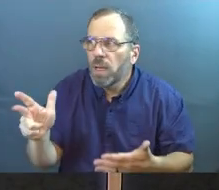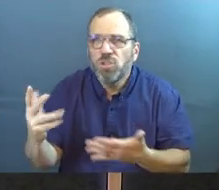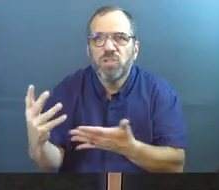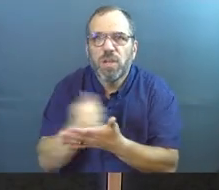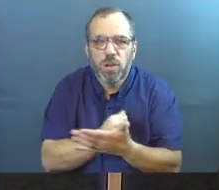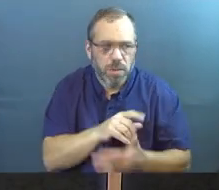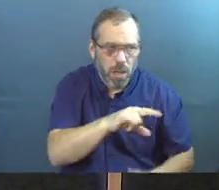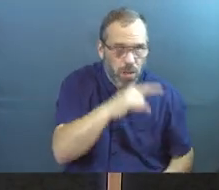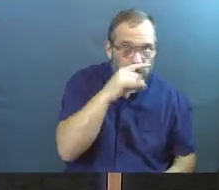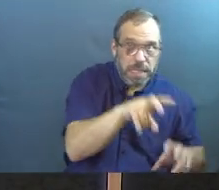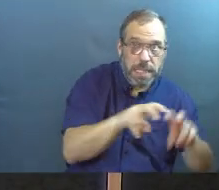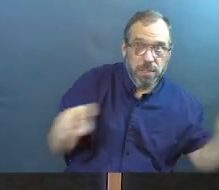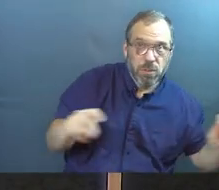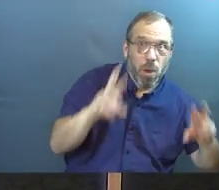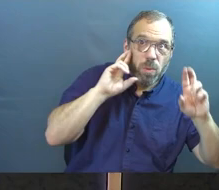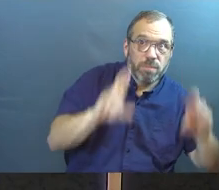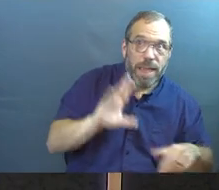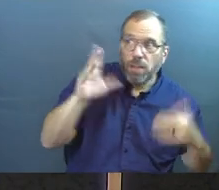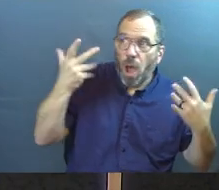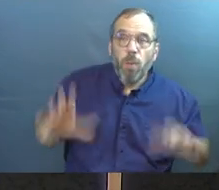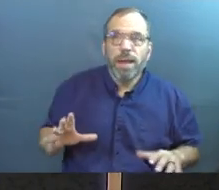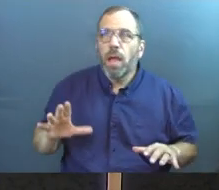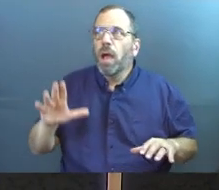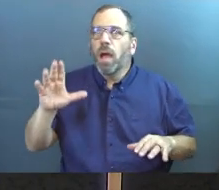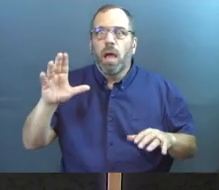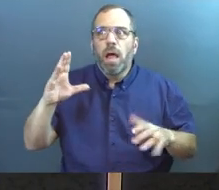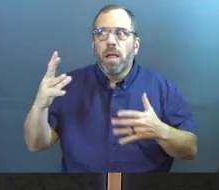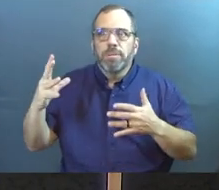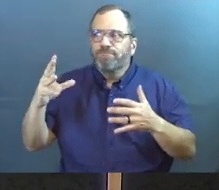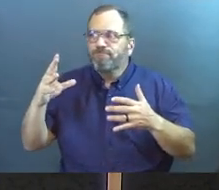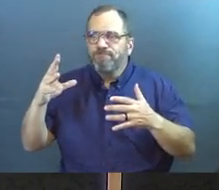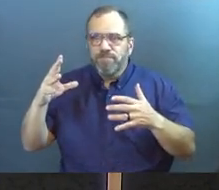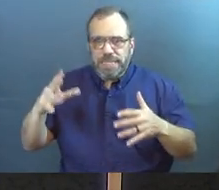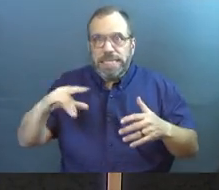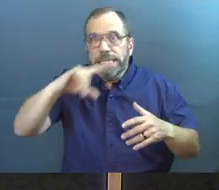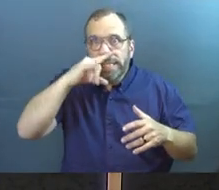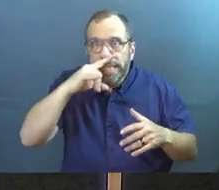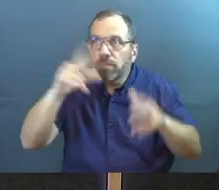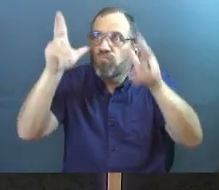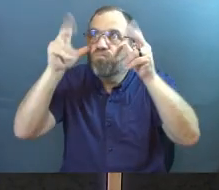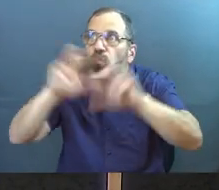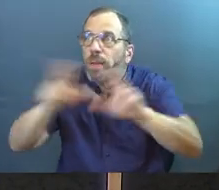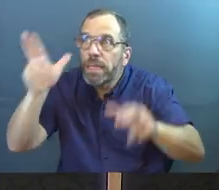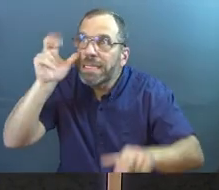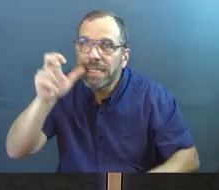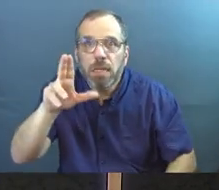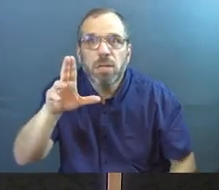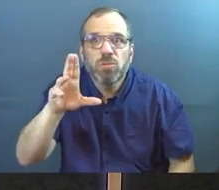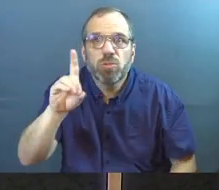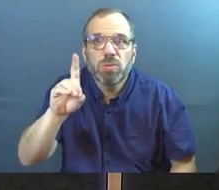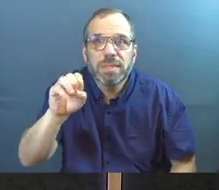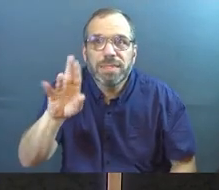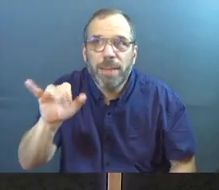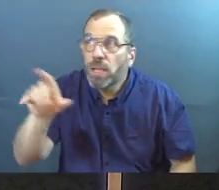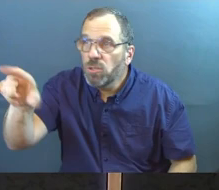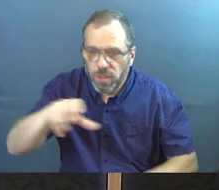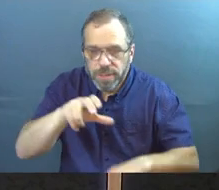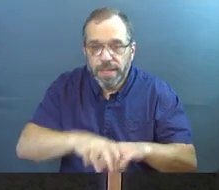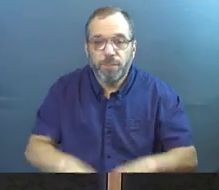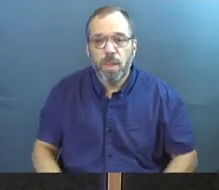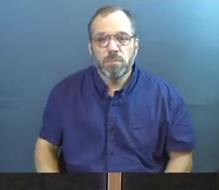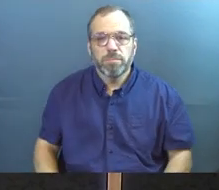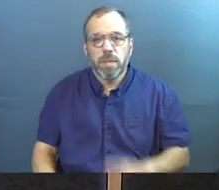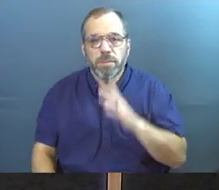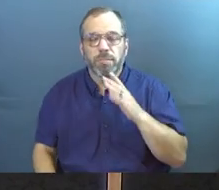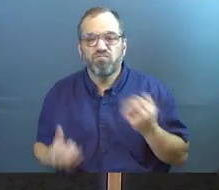she had earned their respect. Already, she had earned their ears already. So when she sat down and she